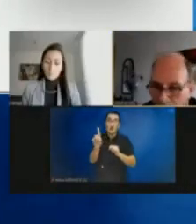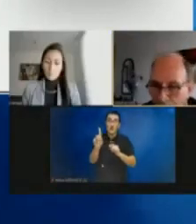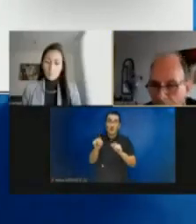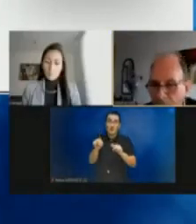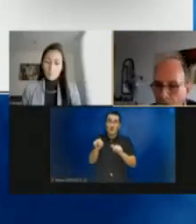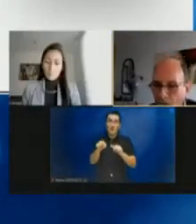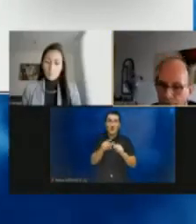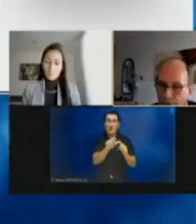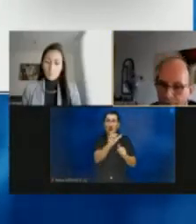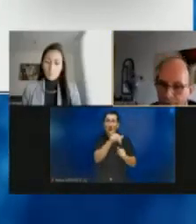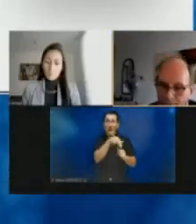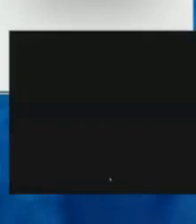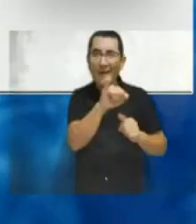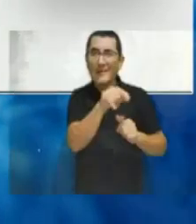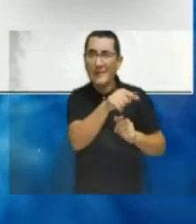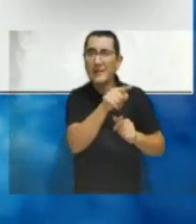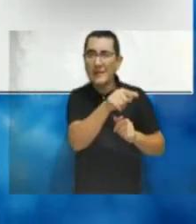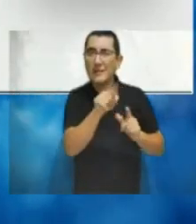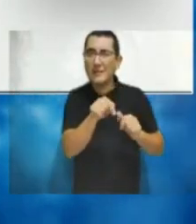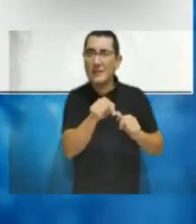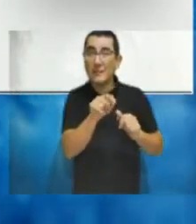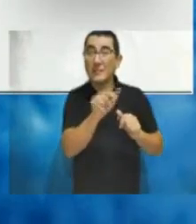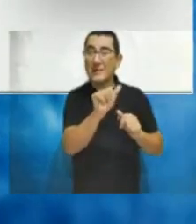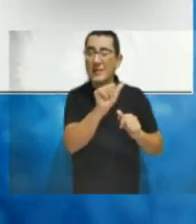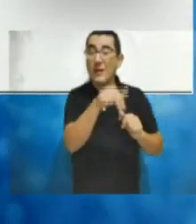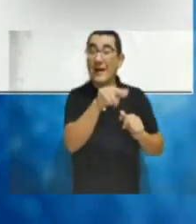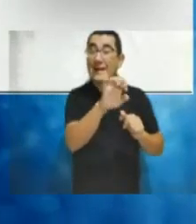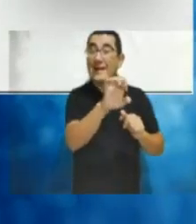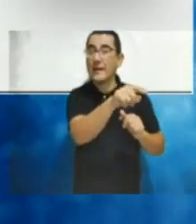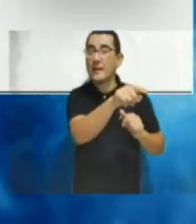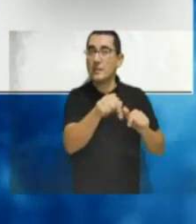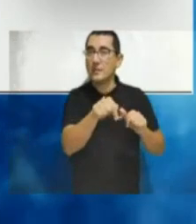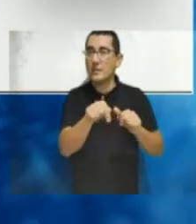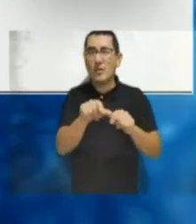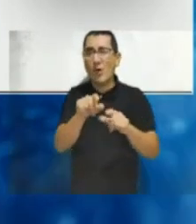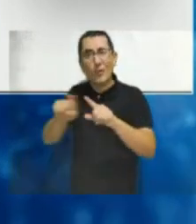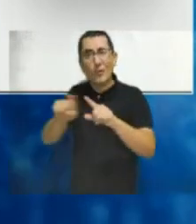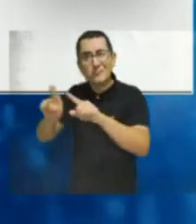and with the participation of all the stakeholders of the sector.